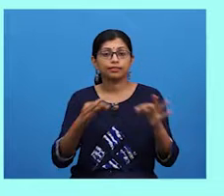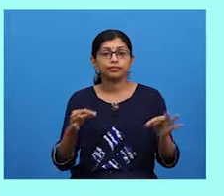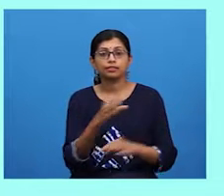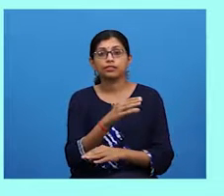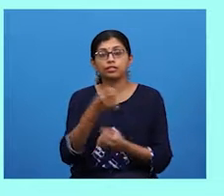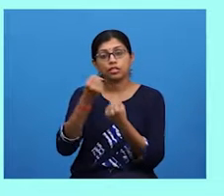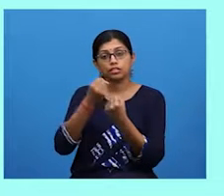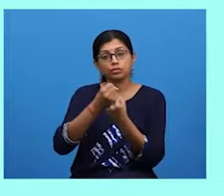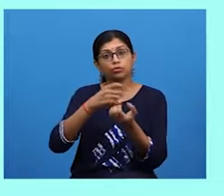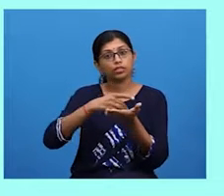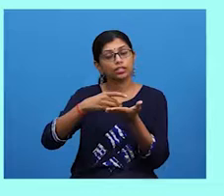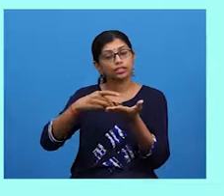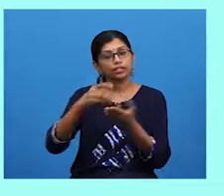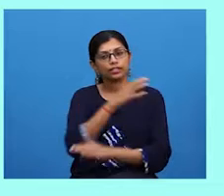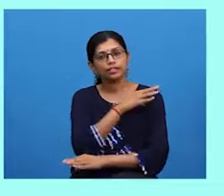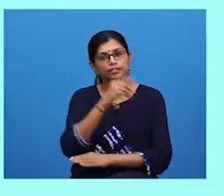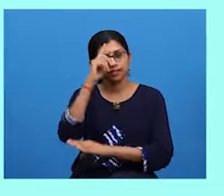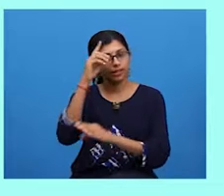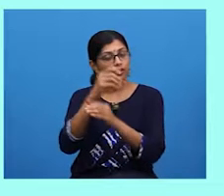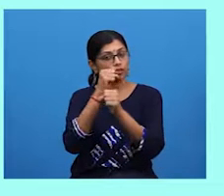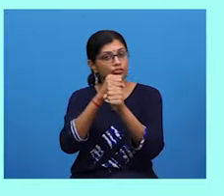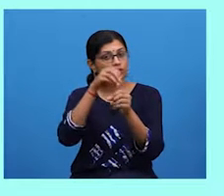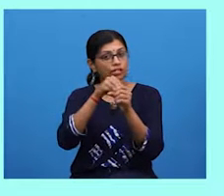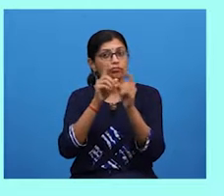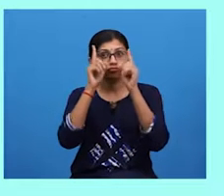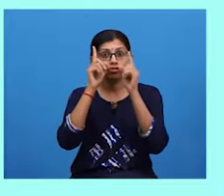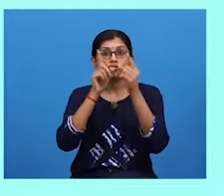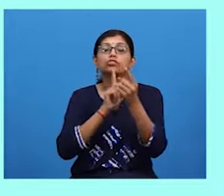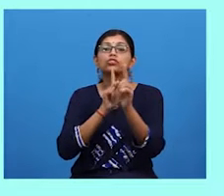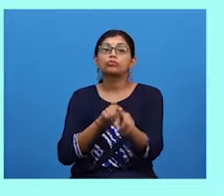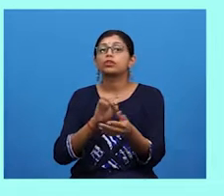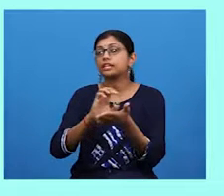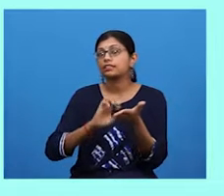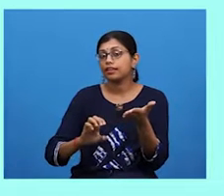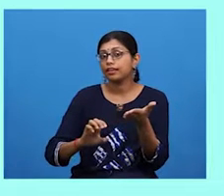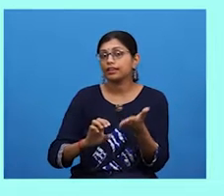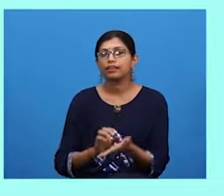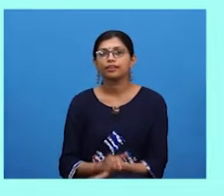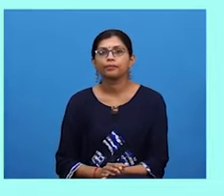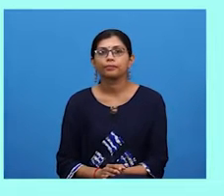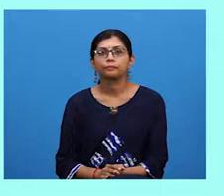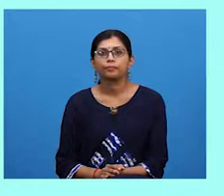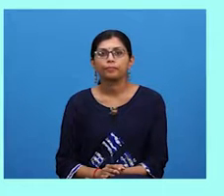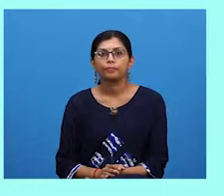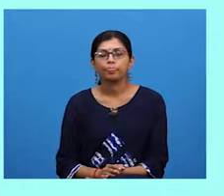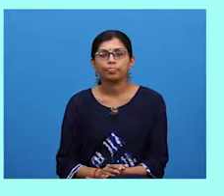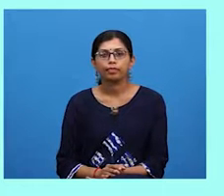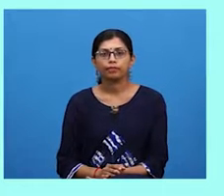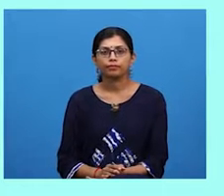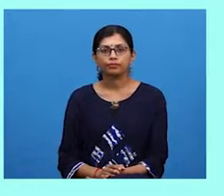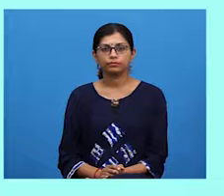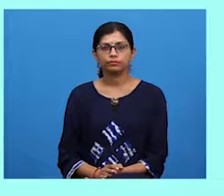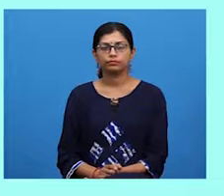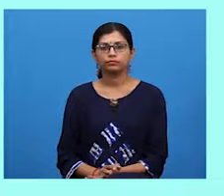and conclusion in this response essay? You can fill in the gaps with